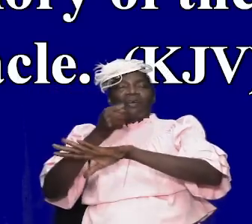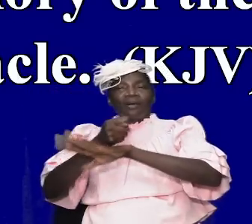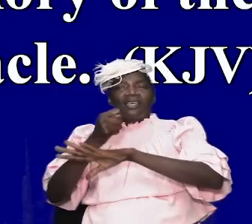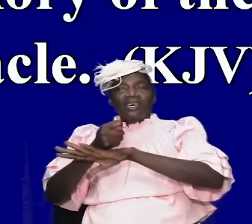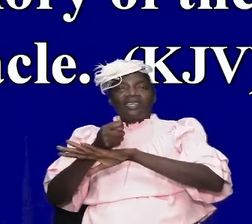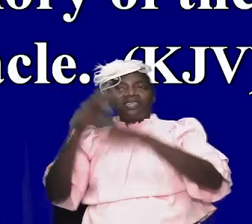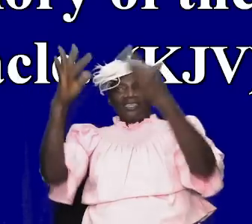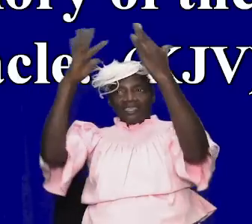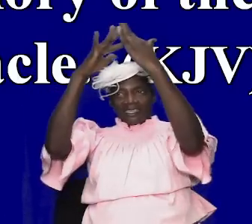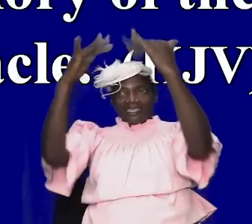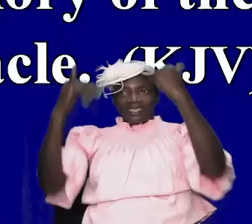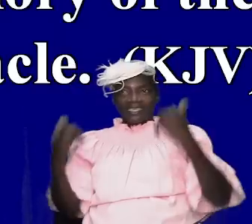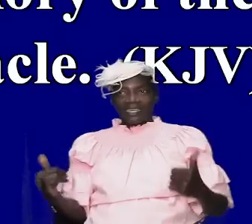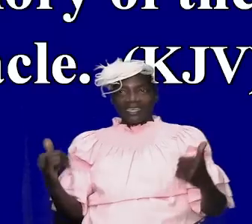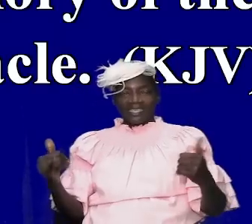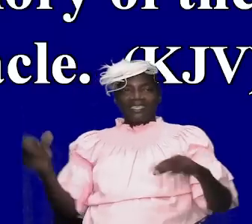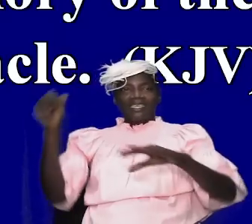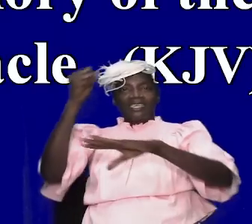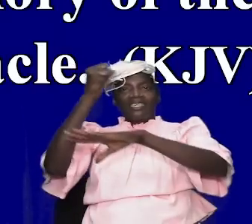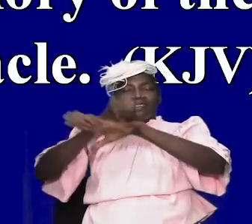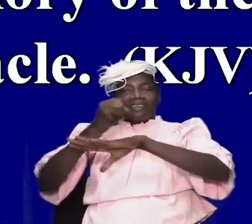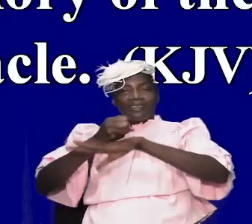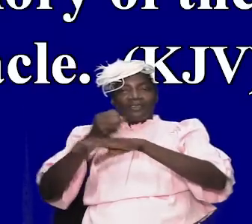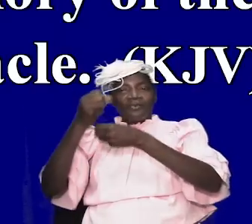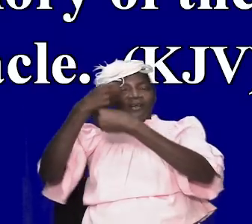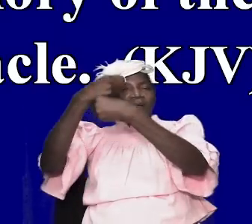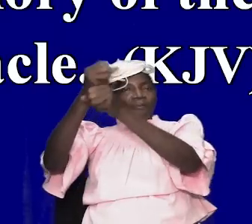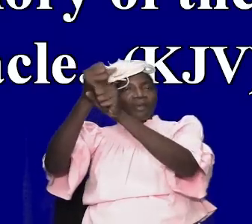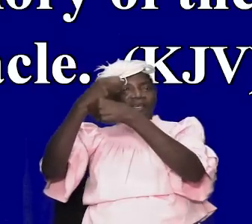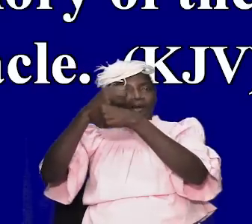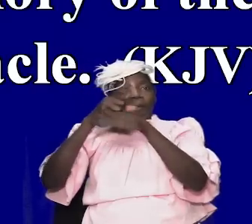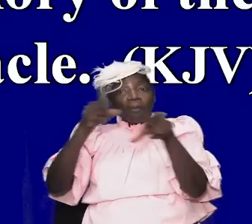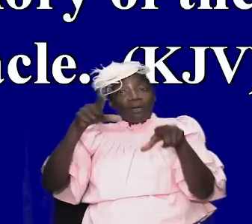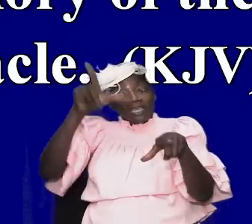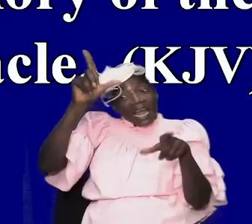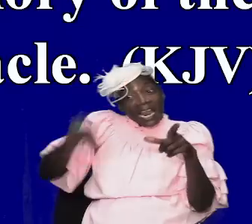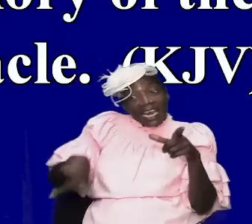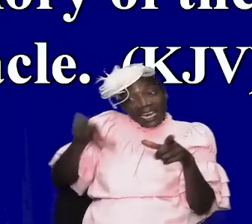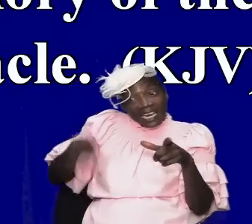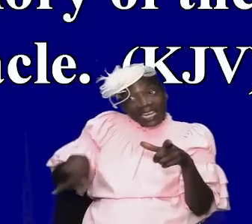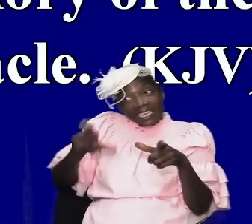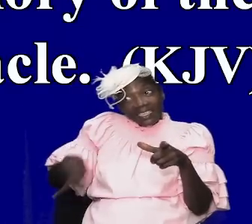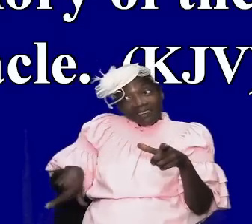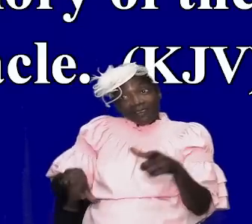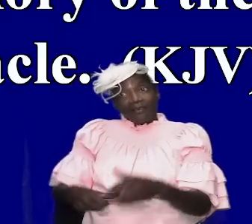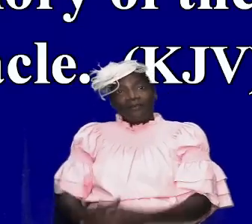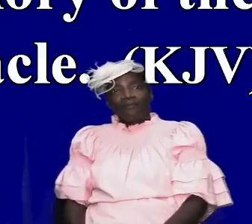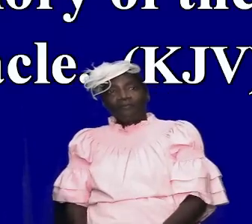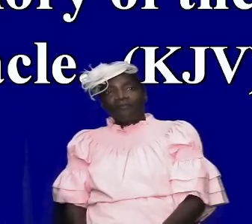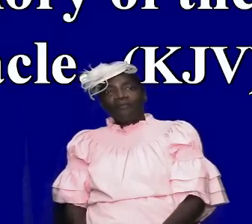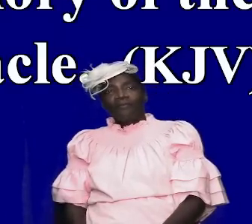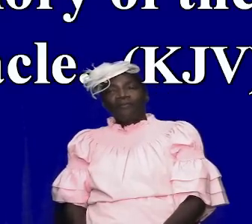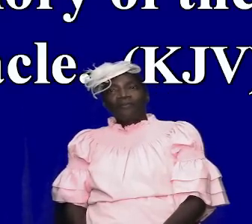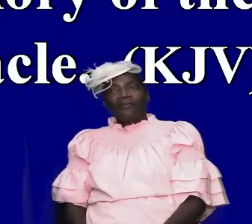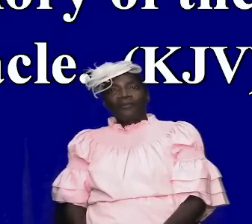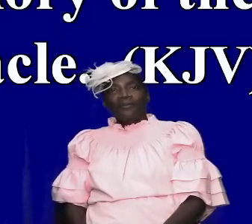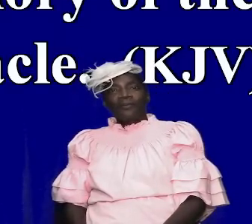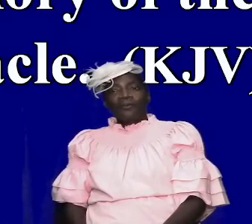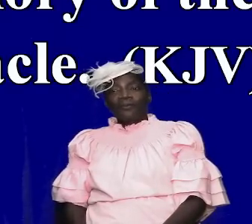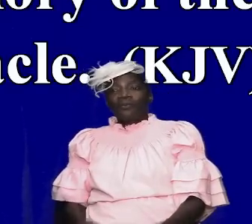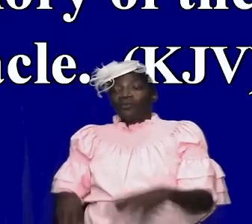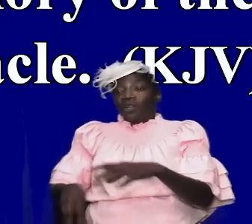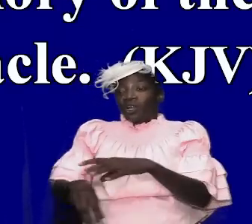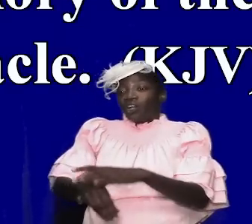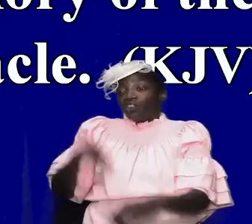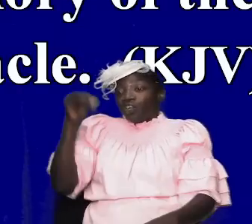tent sanctuary that was set up but later on as they came